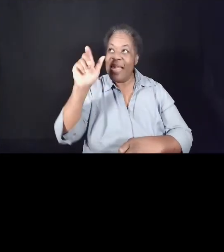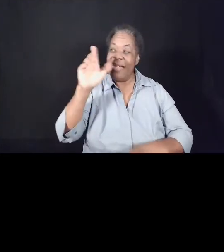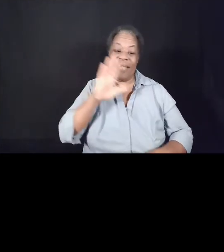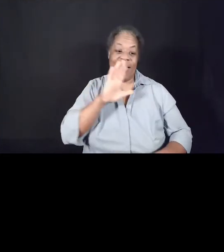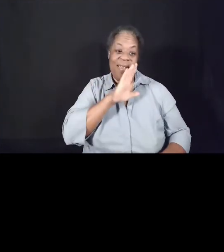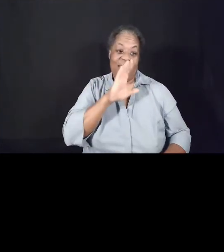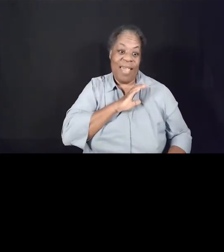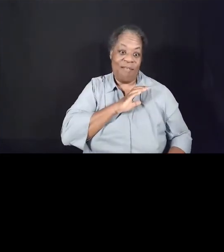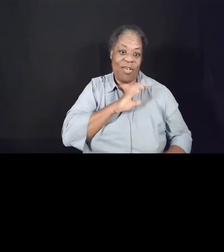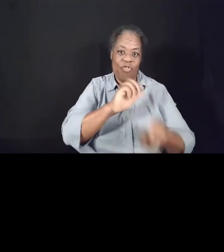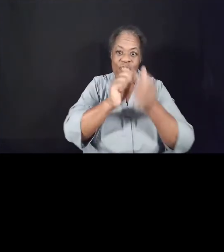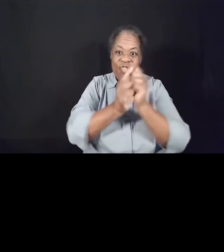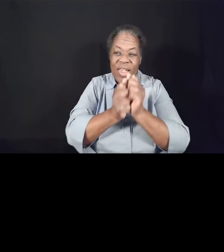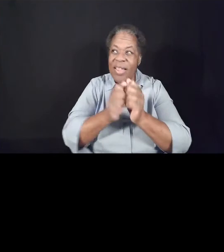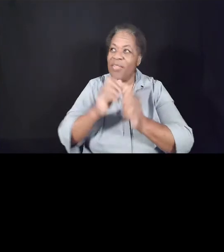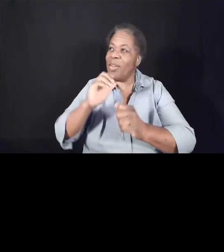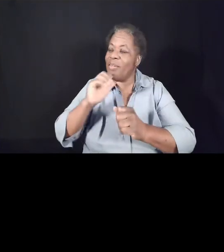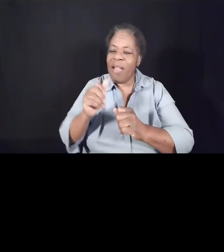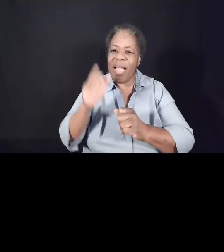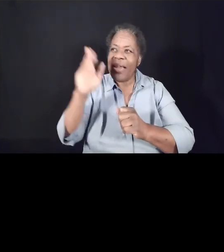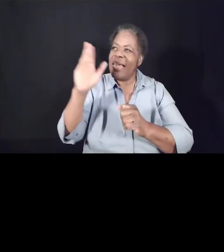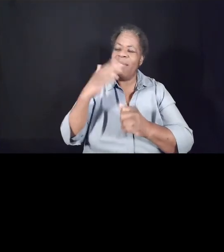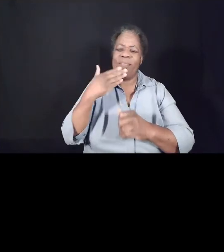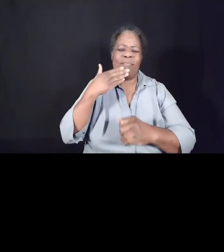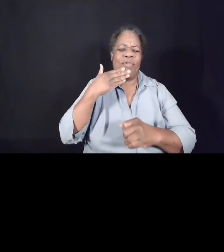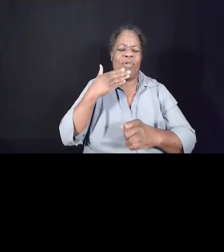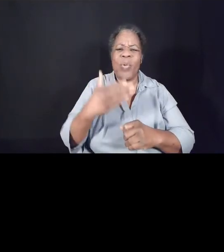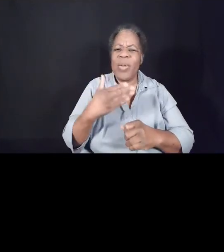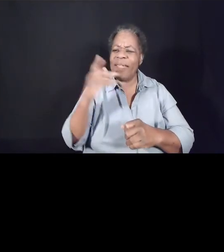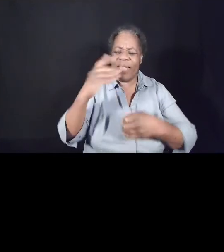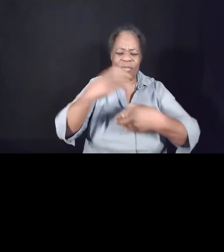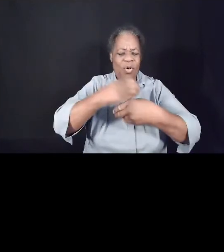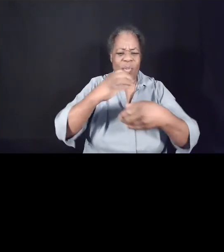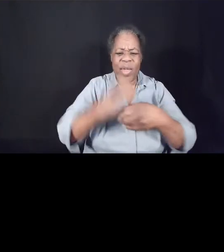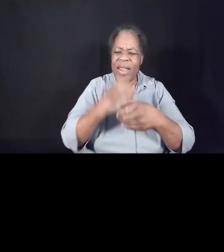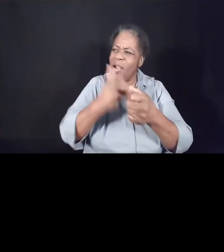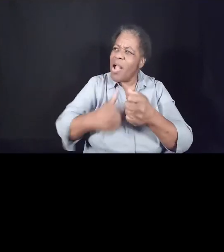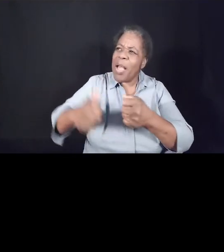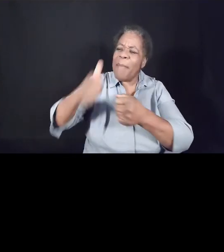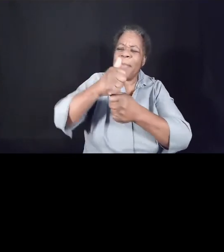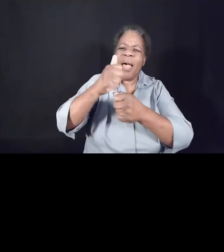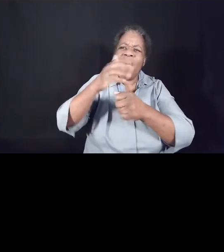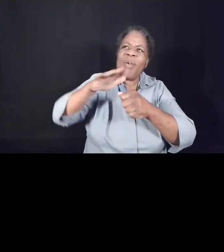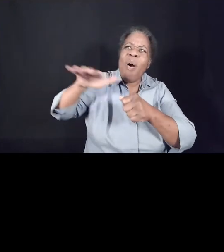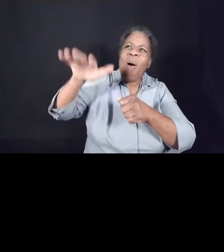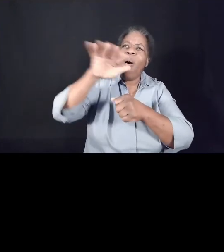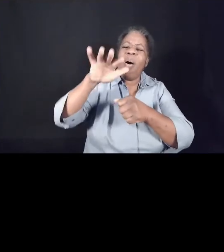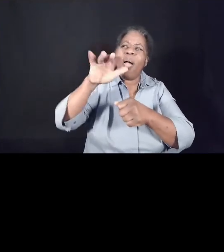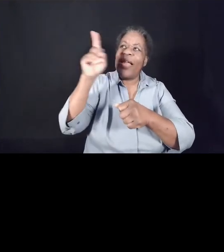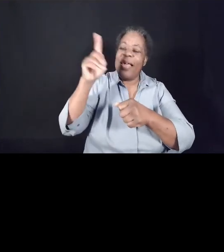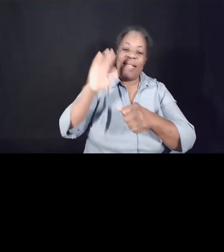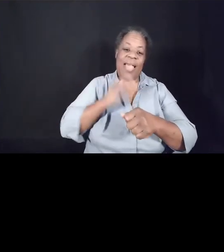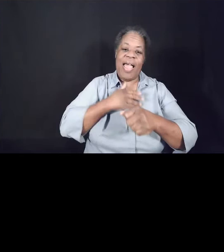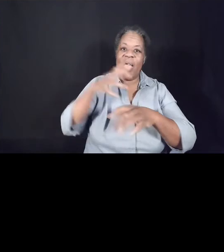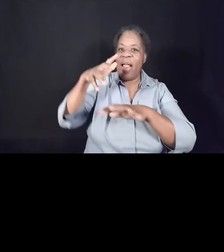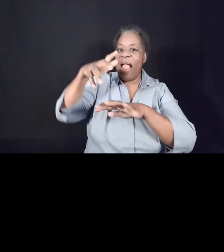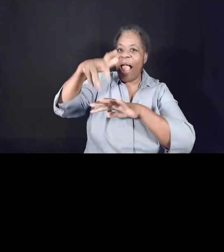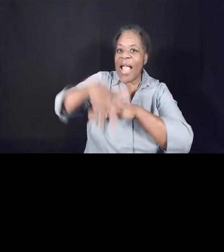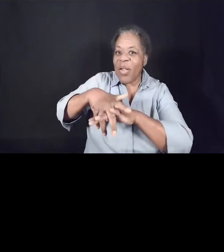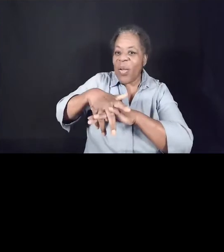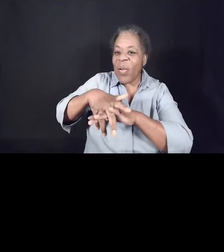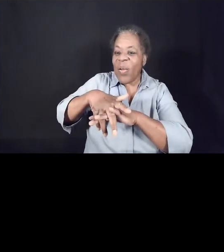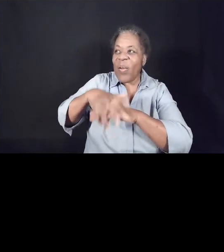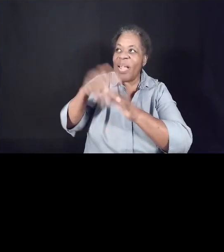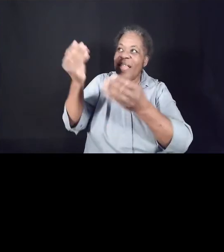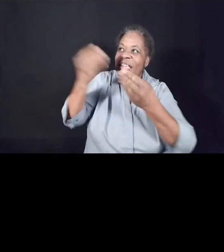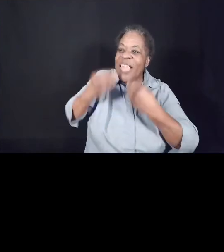His goodness, that he is the creator, that he is above all, and that he is our anchor, which gives me hope. And